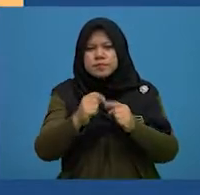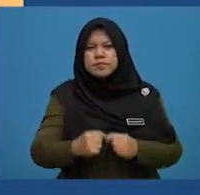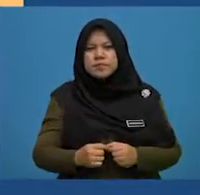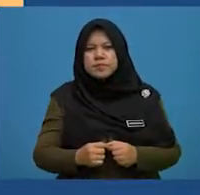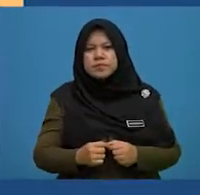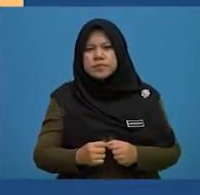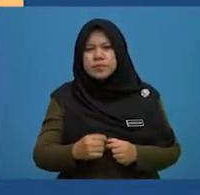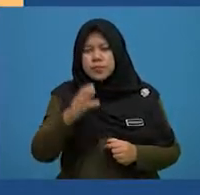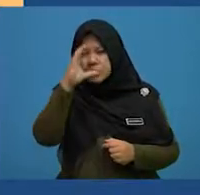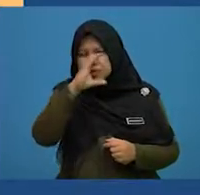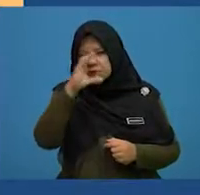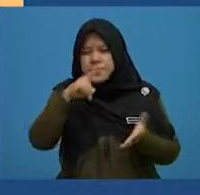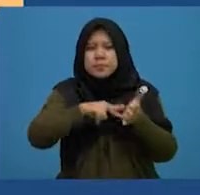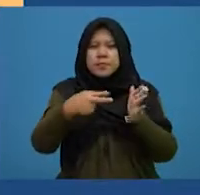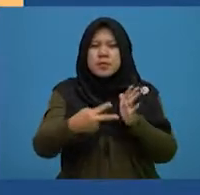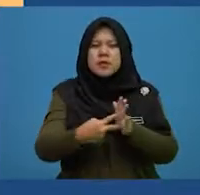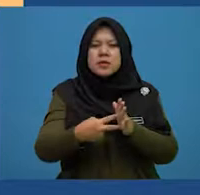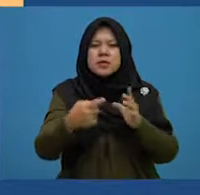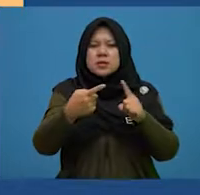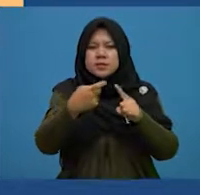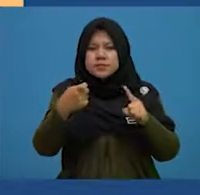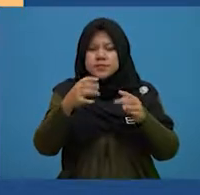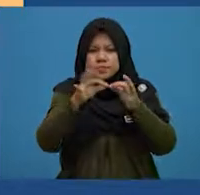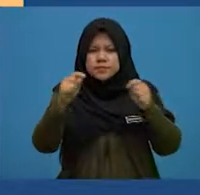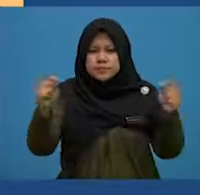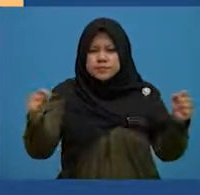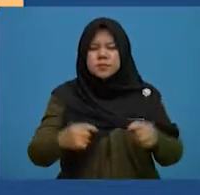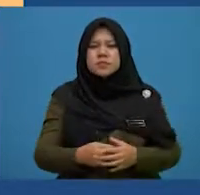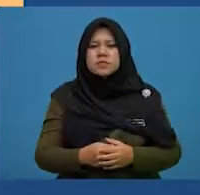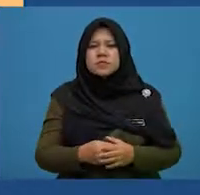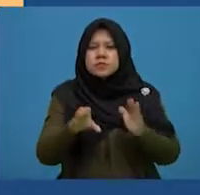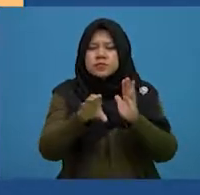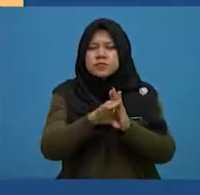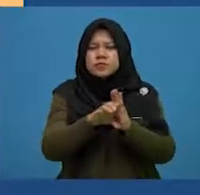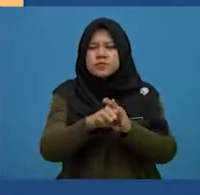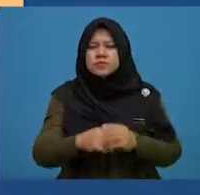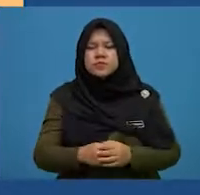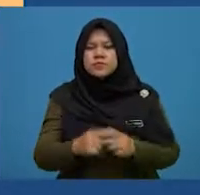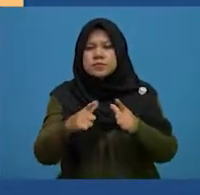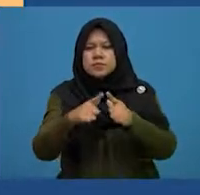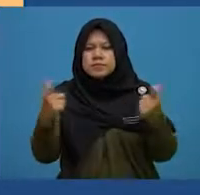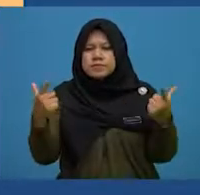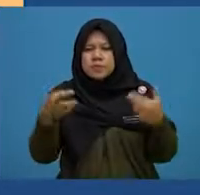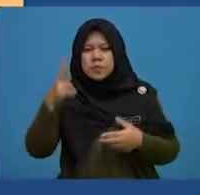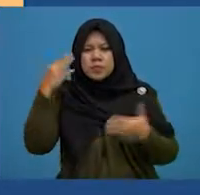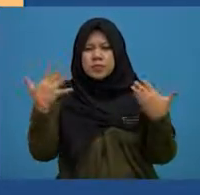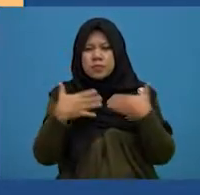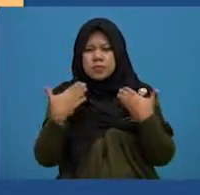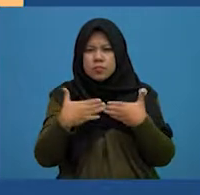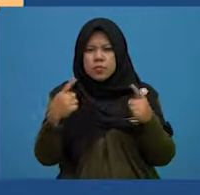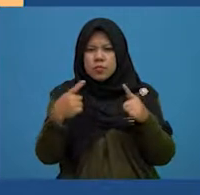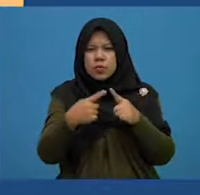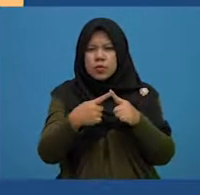deeper meaning of the text. For example, others were afraid to